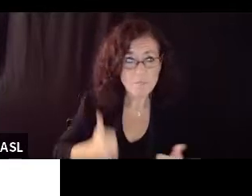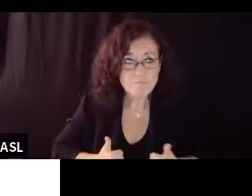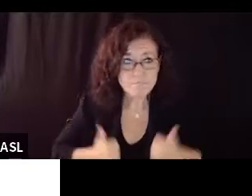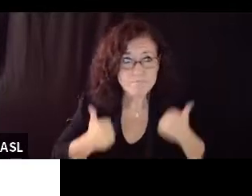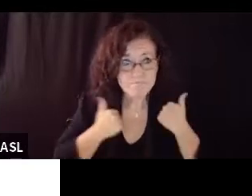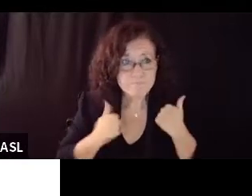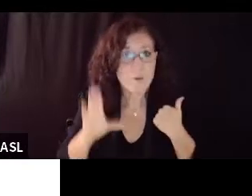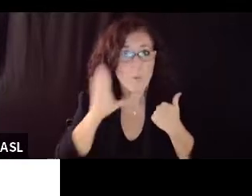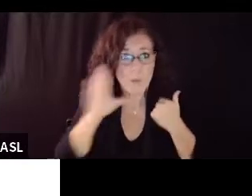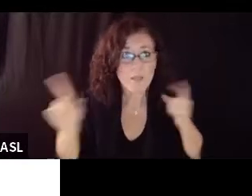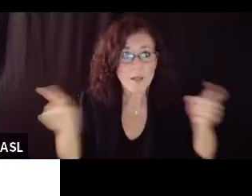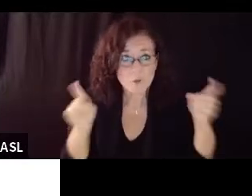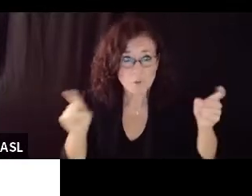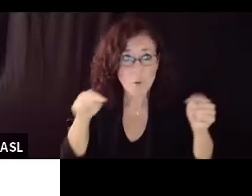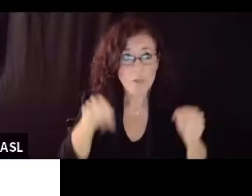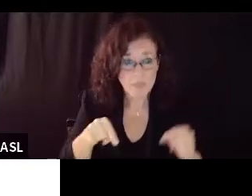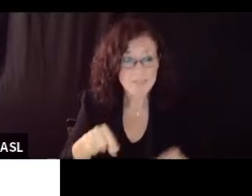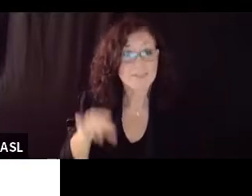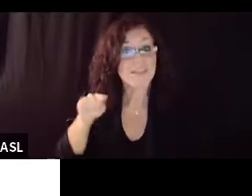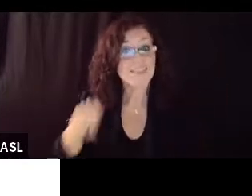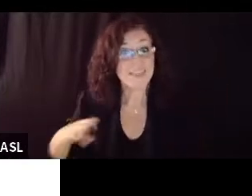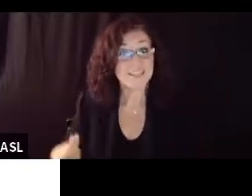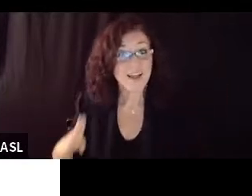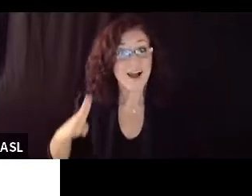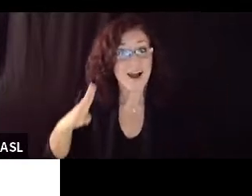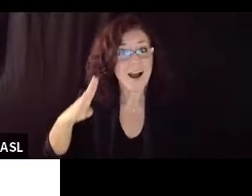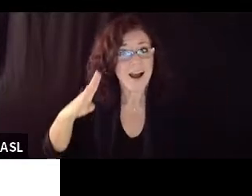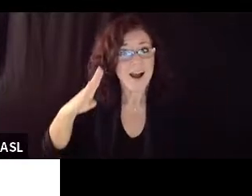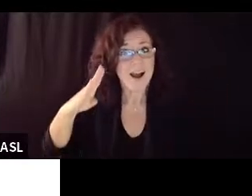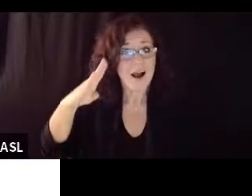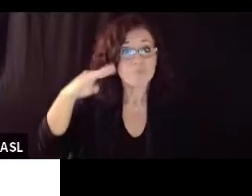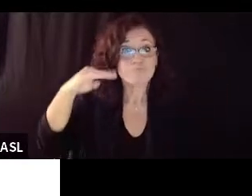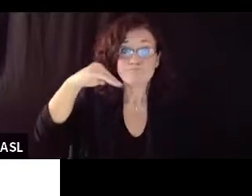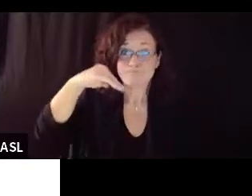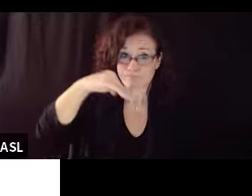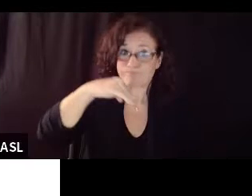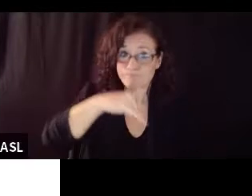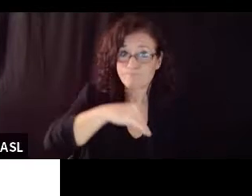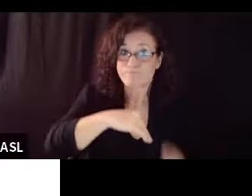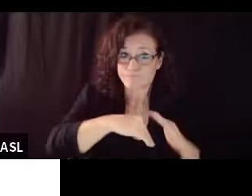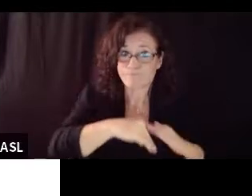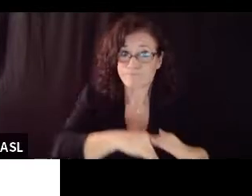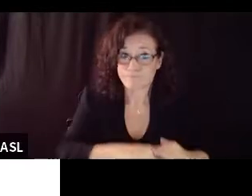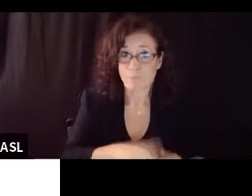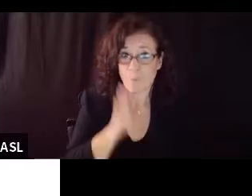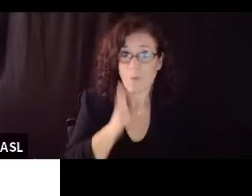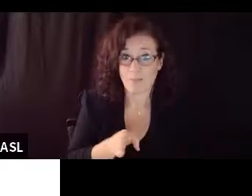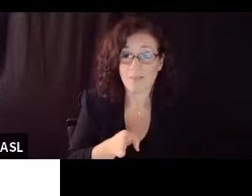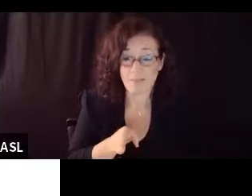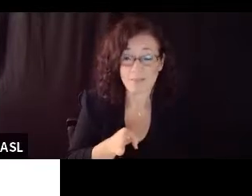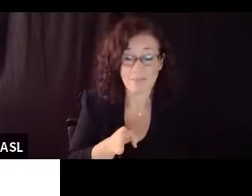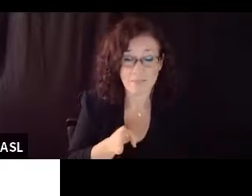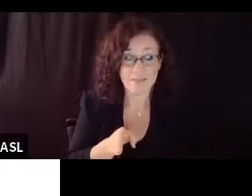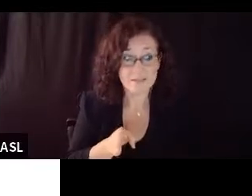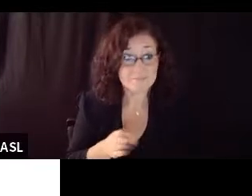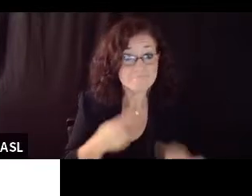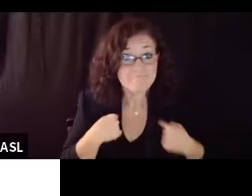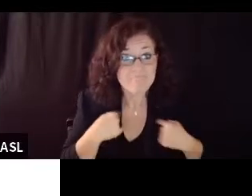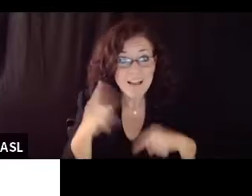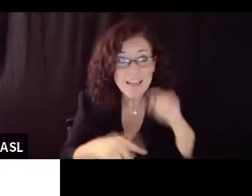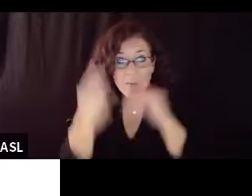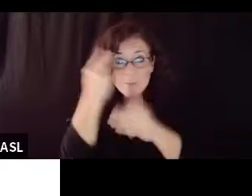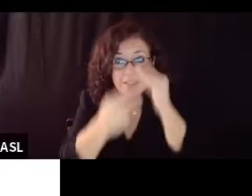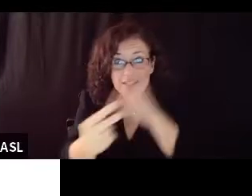confident that we're going to bend our curve I'm confident in it I don't know when it's going to happen and I actually am I'm quite sure too